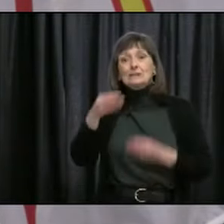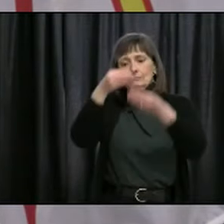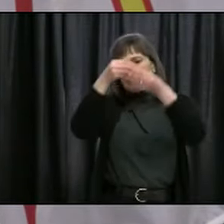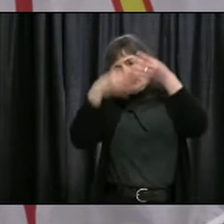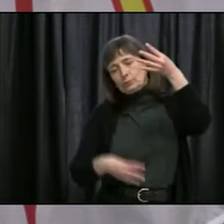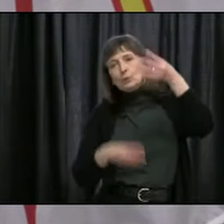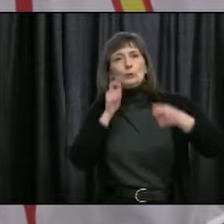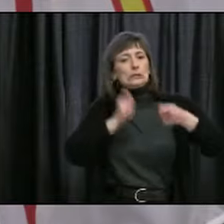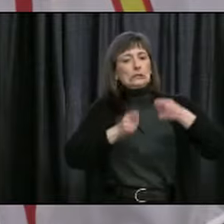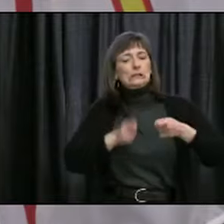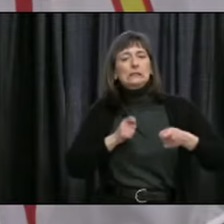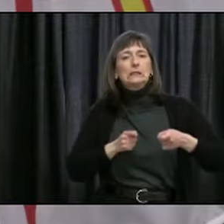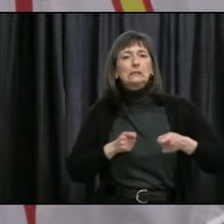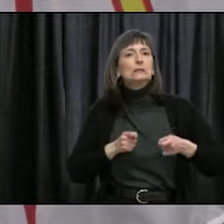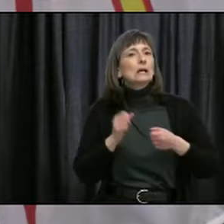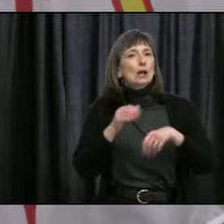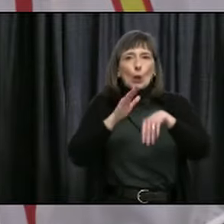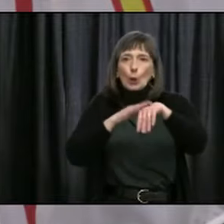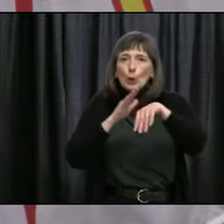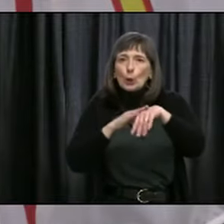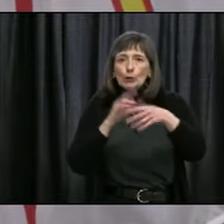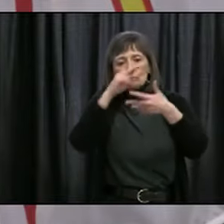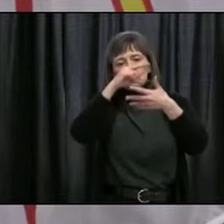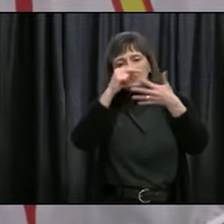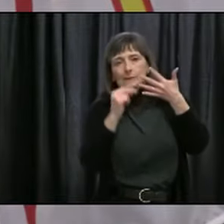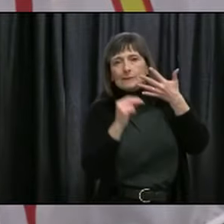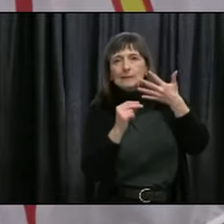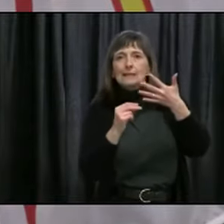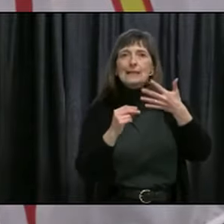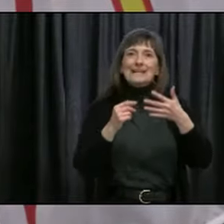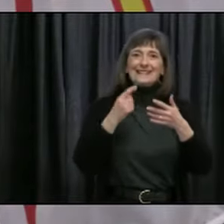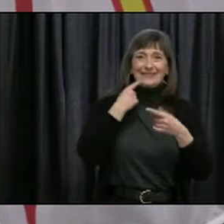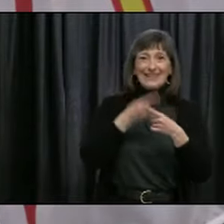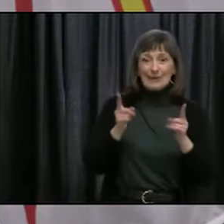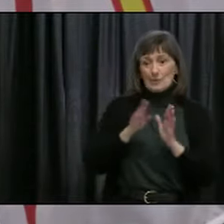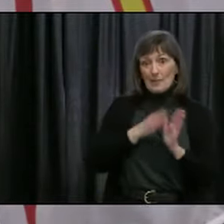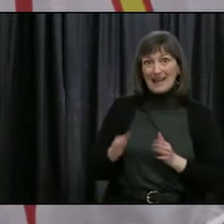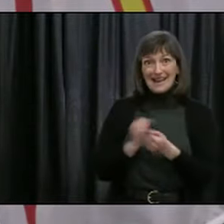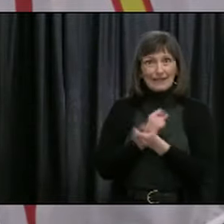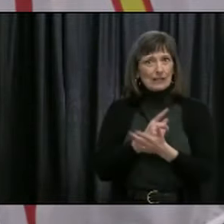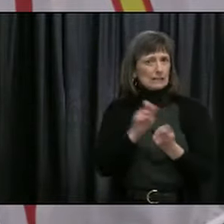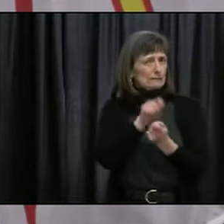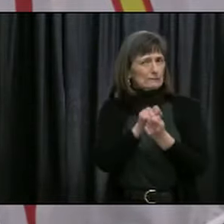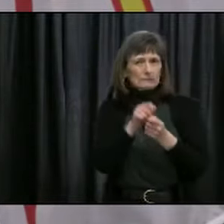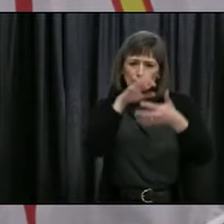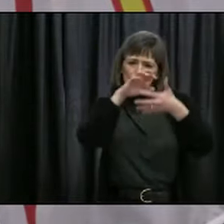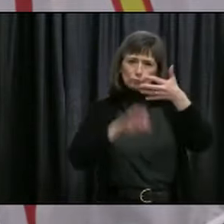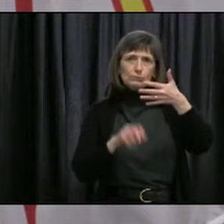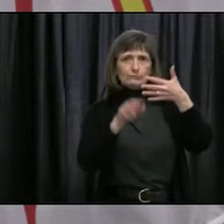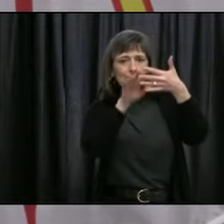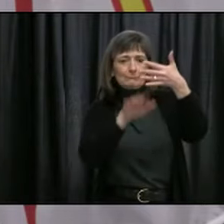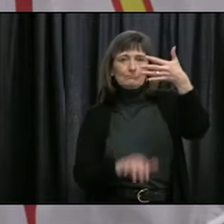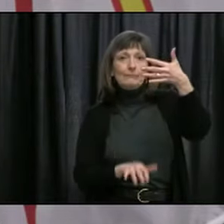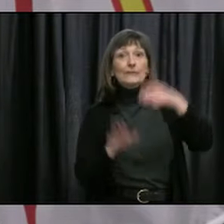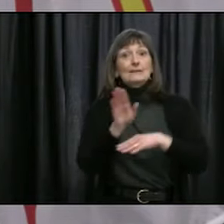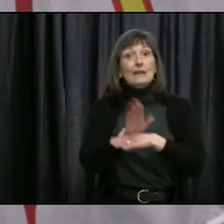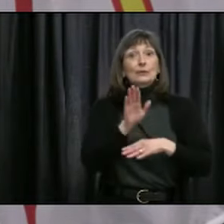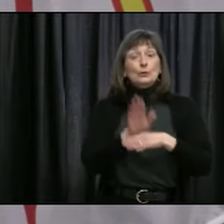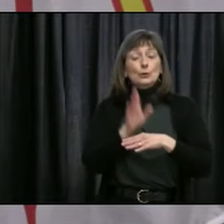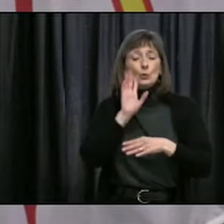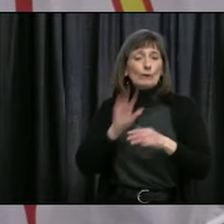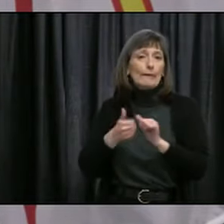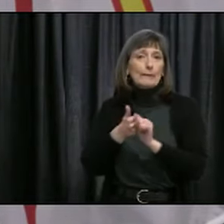information about the alert-level system that's been announced today, and that will be updated later this afternoon.